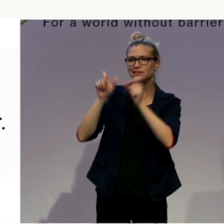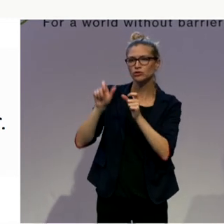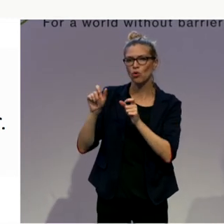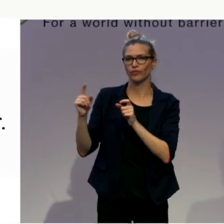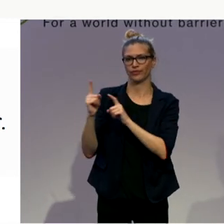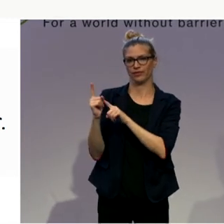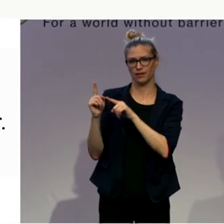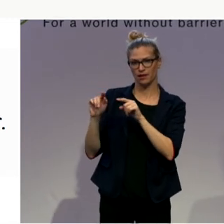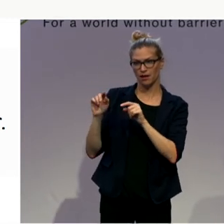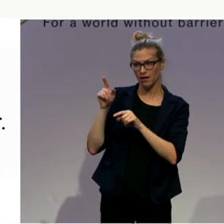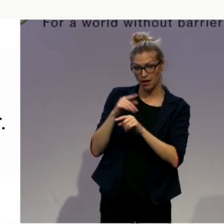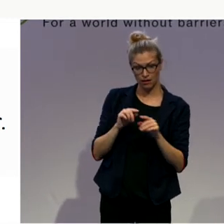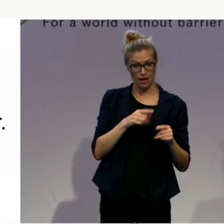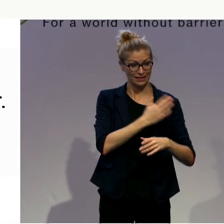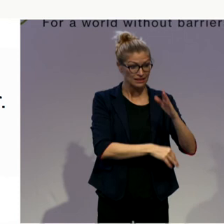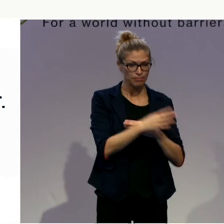of whatever kind.